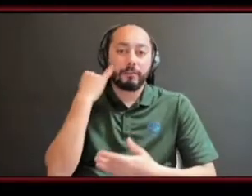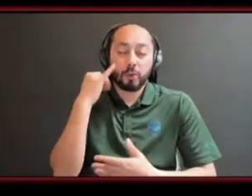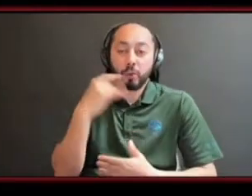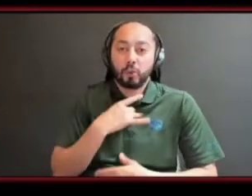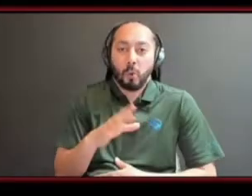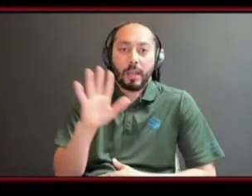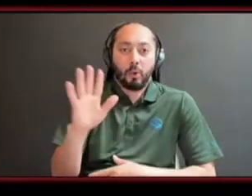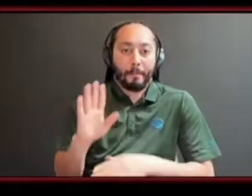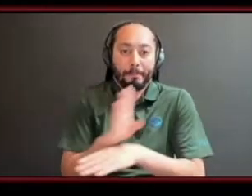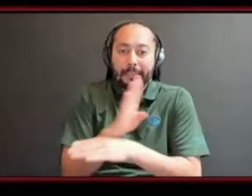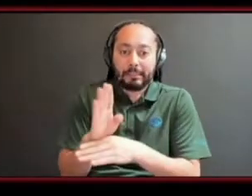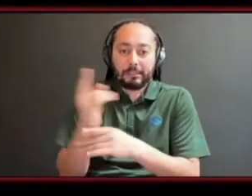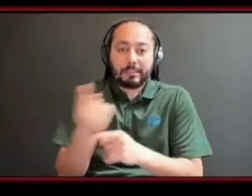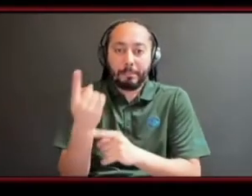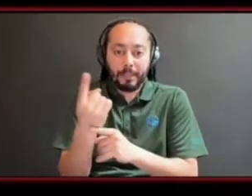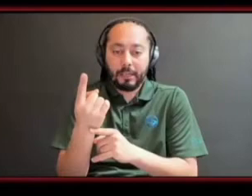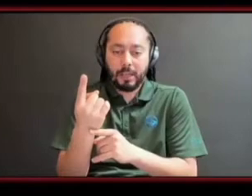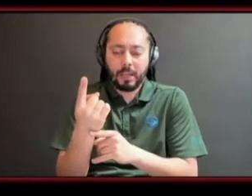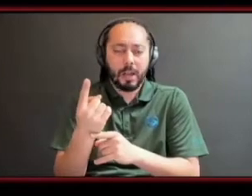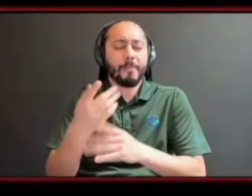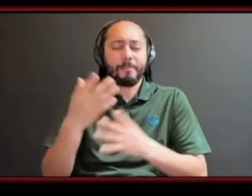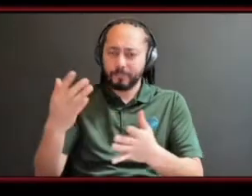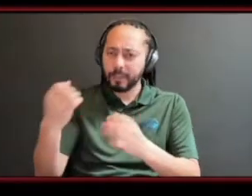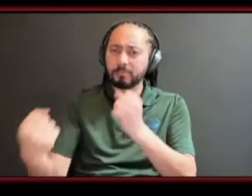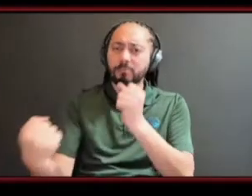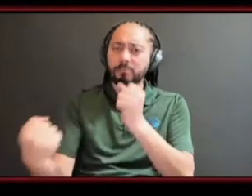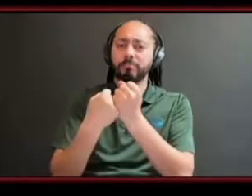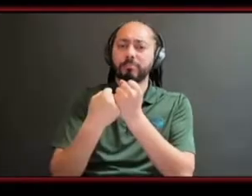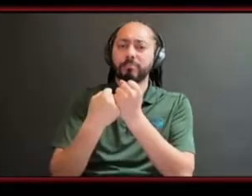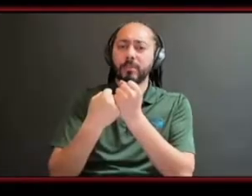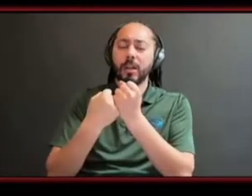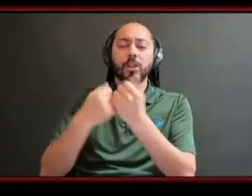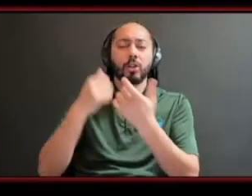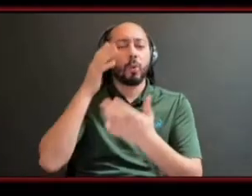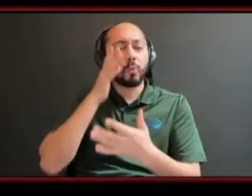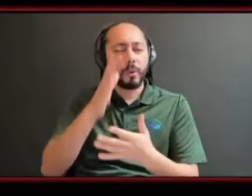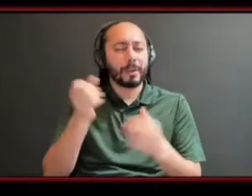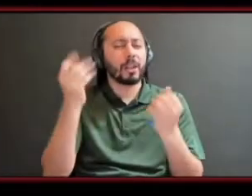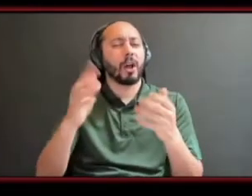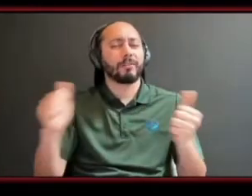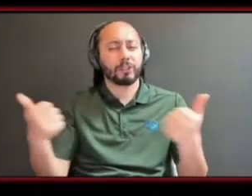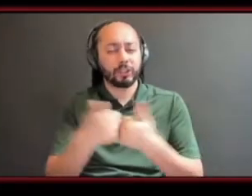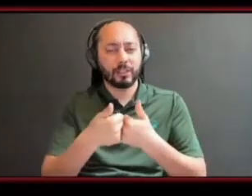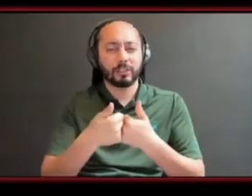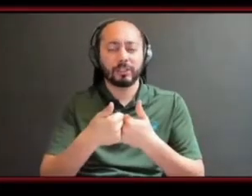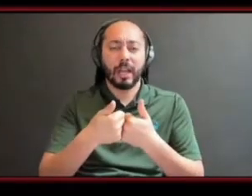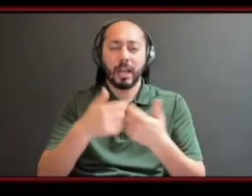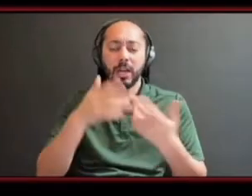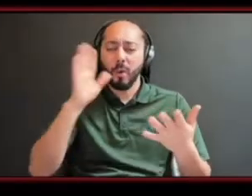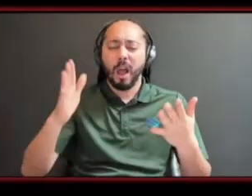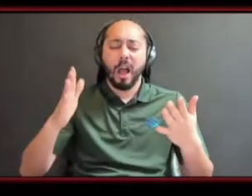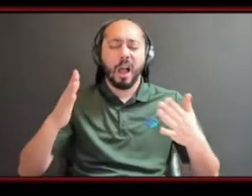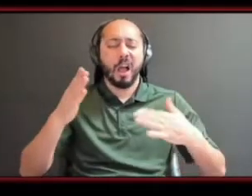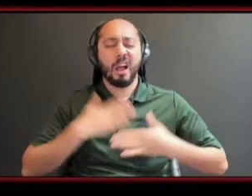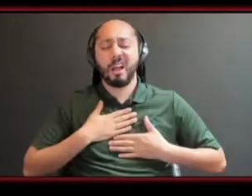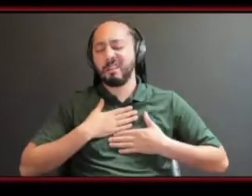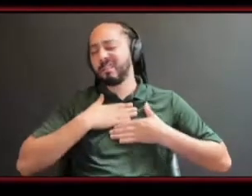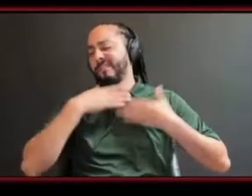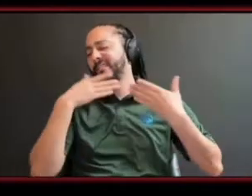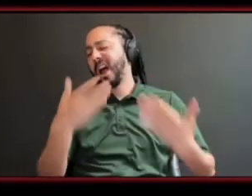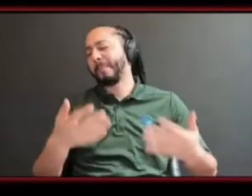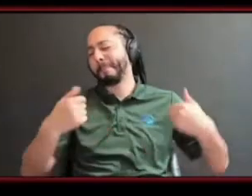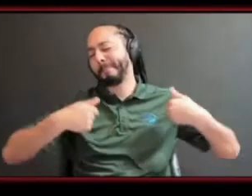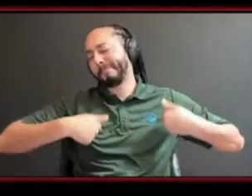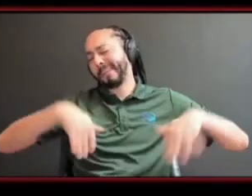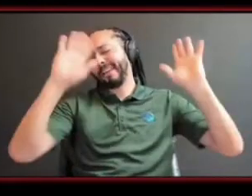i'm there and as your business grows there are going to be a lot of challenges that you're going to want to give up but if you're confident in the brand that you're